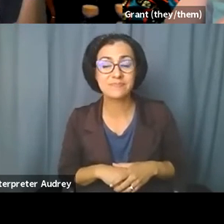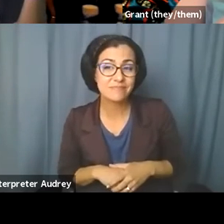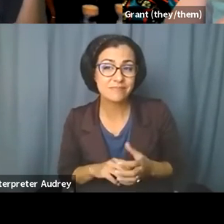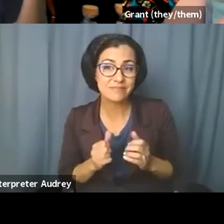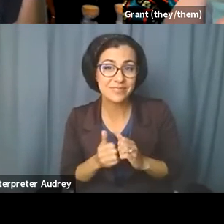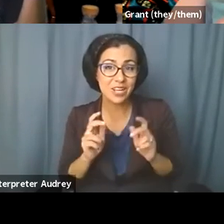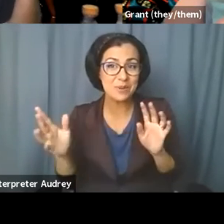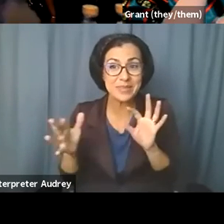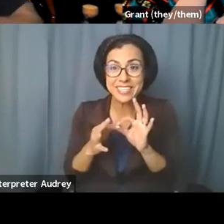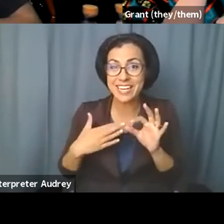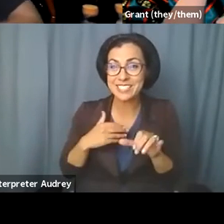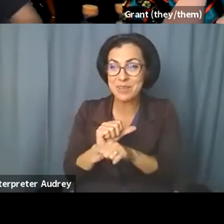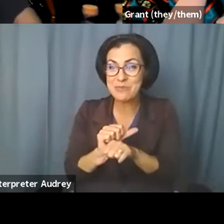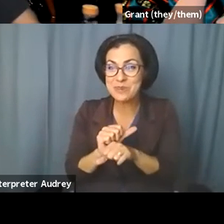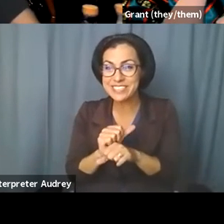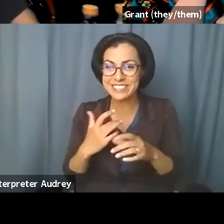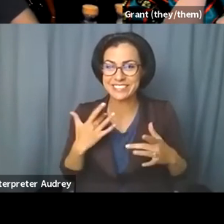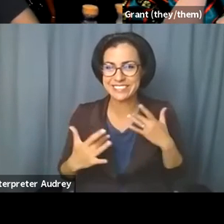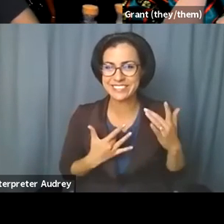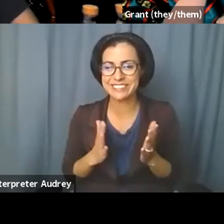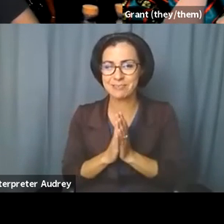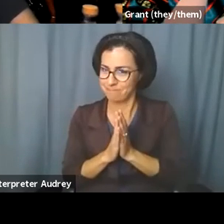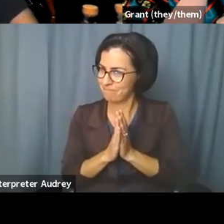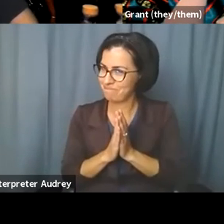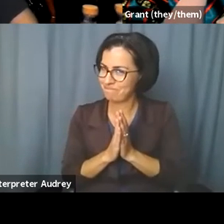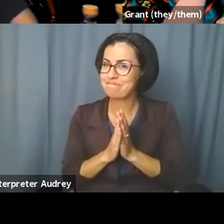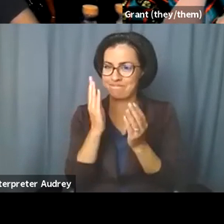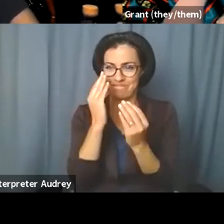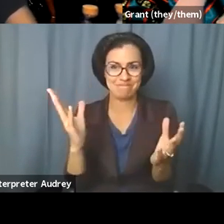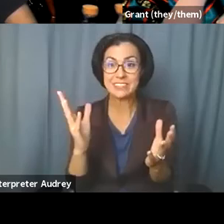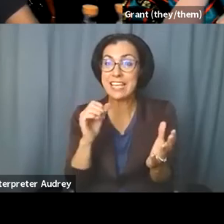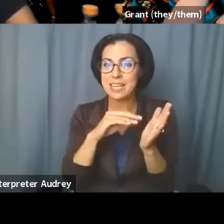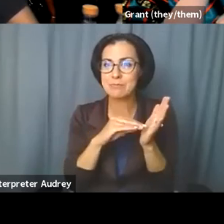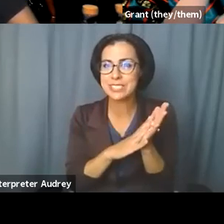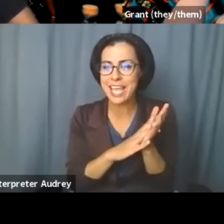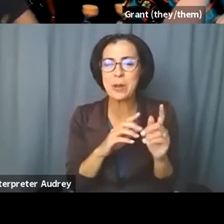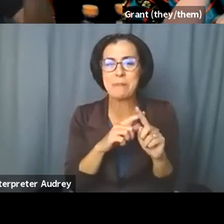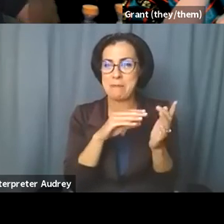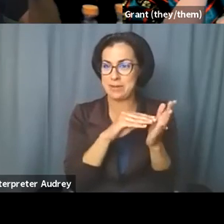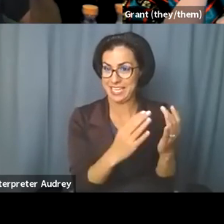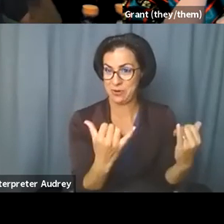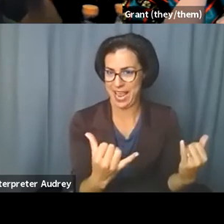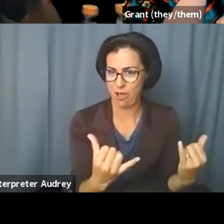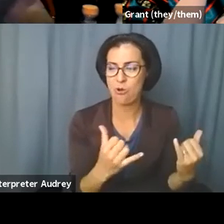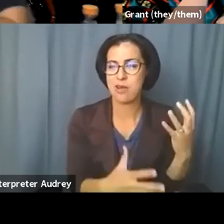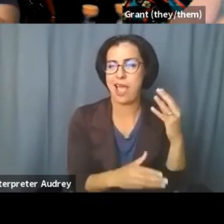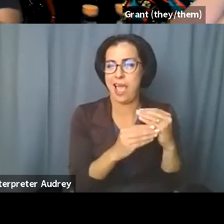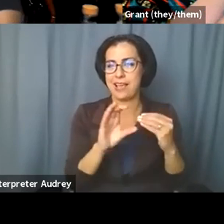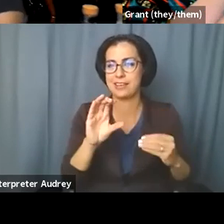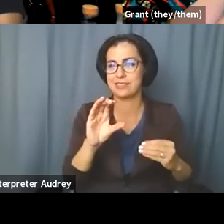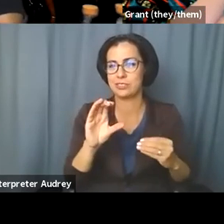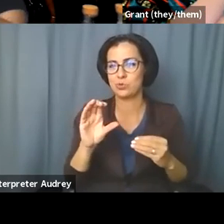folks connect to my work? Um, you know what? I didn't even put this down, but I'm going to put this down now. I'm going to put this in our